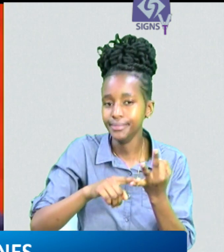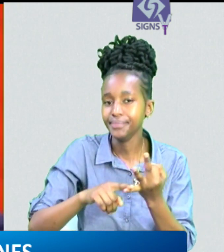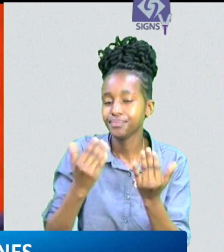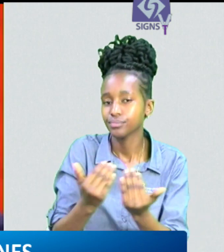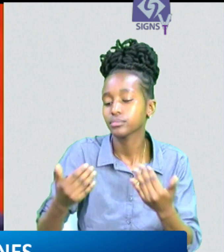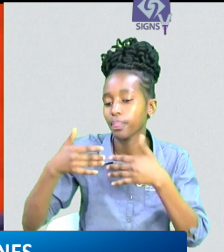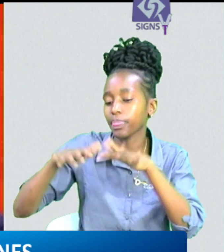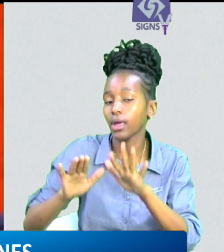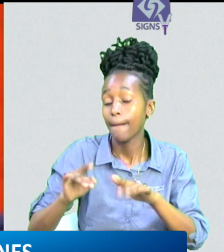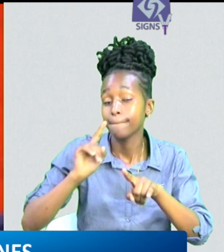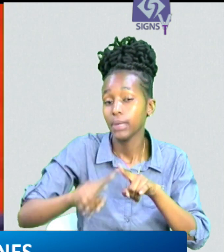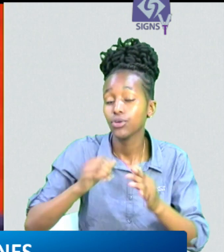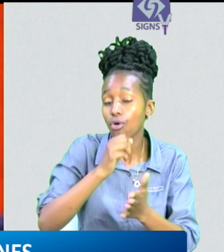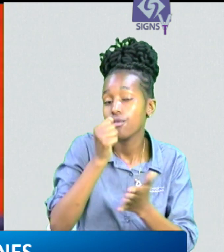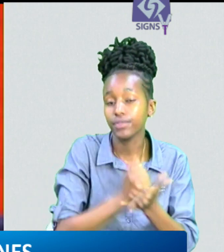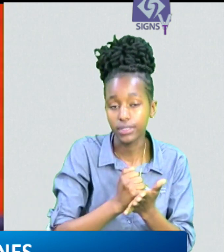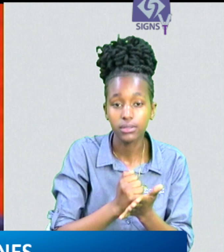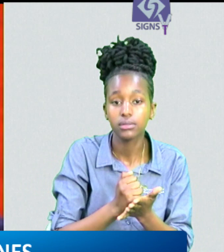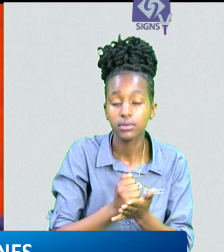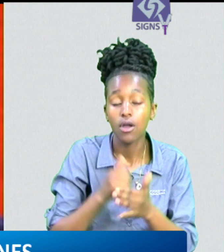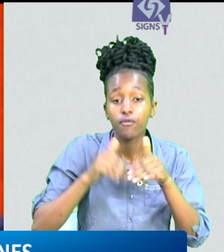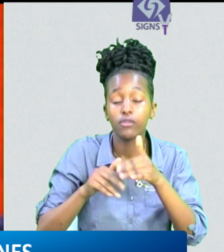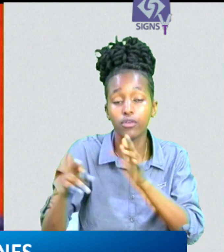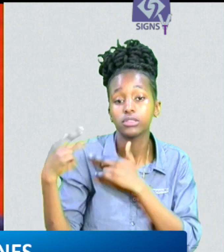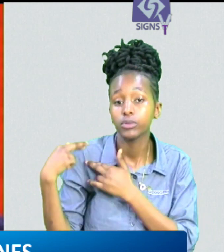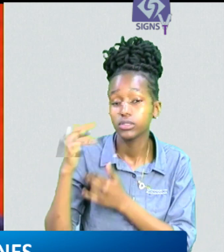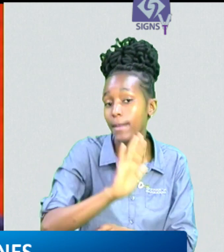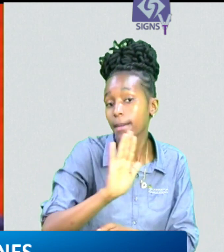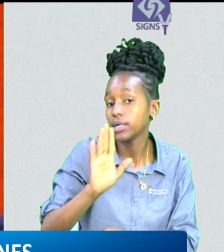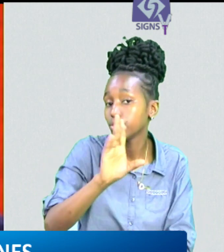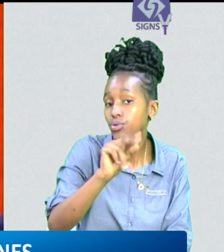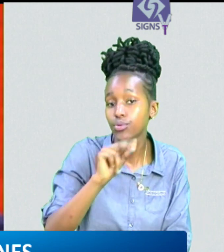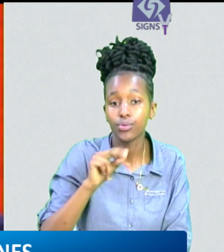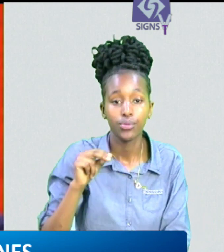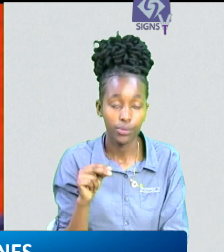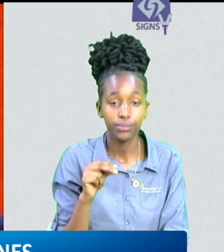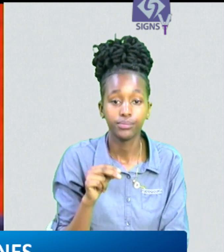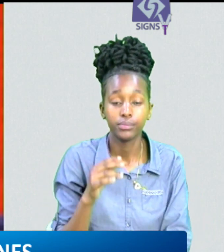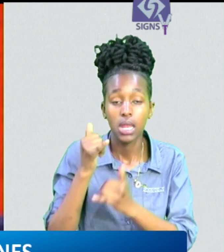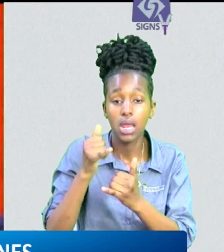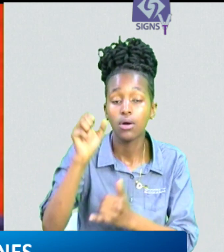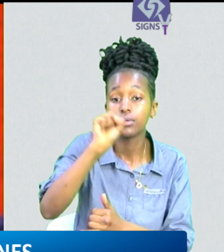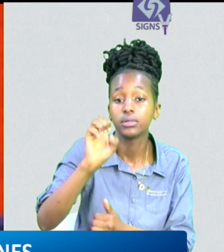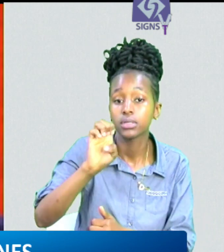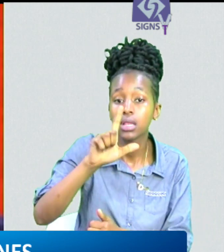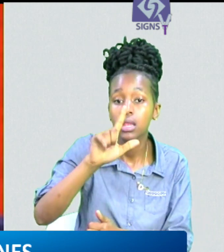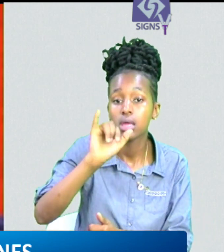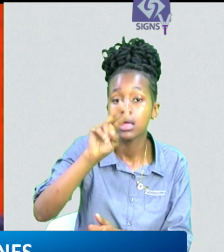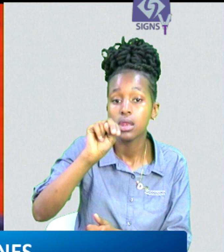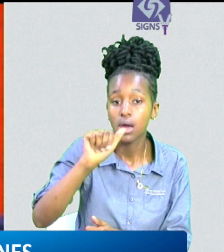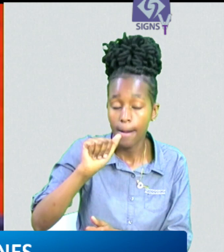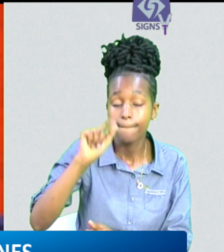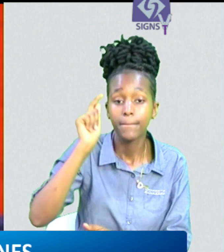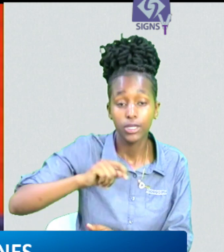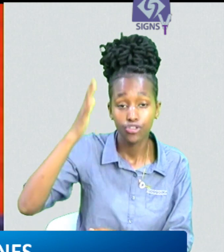convicted of three offenses of child neglect the office did not do their duty as if they ought to